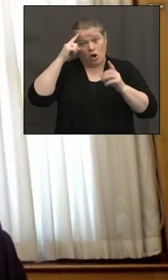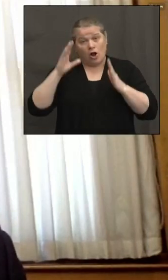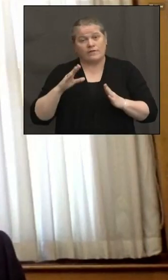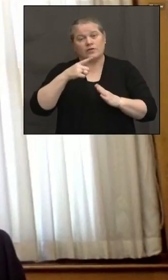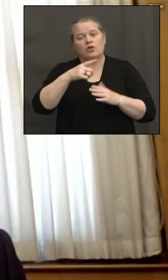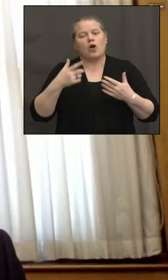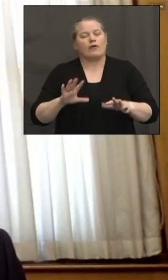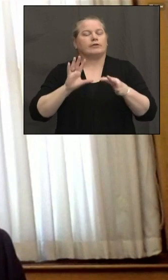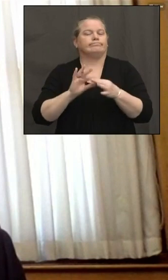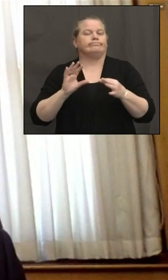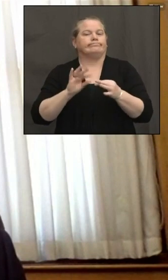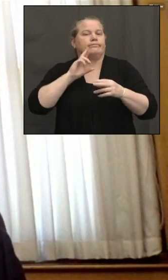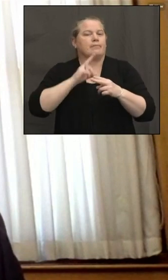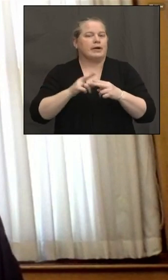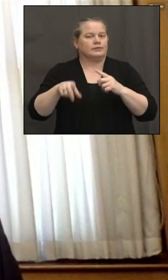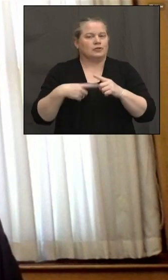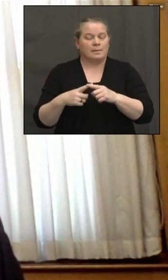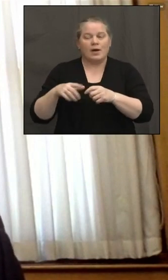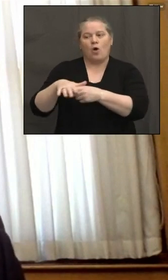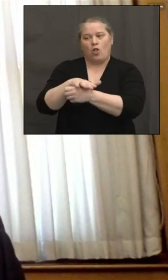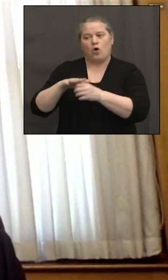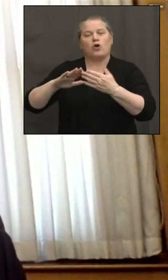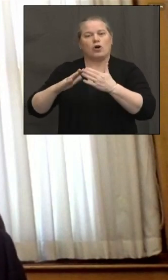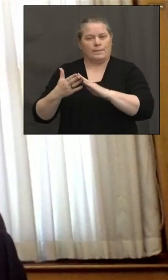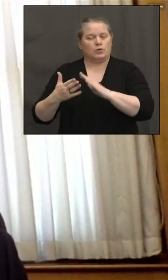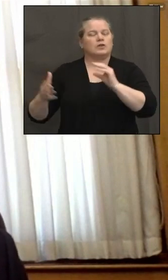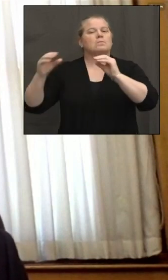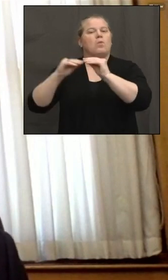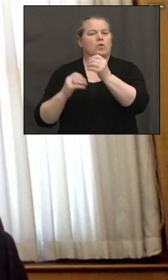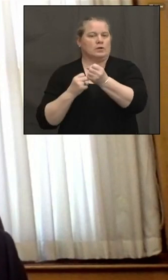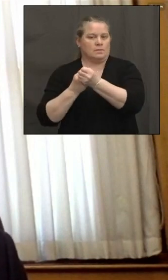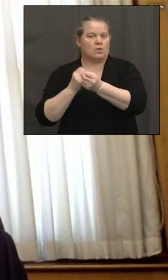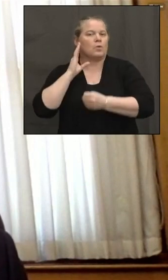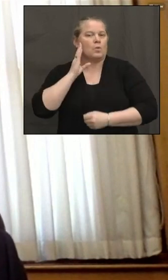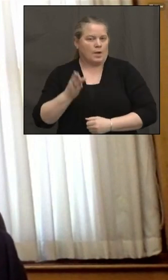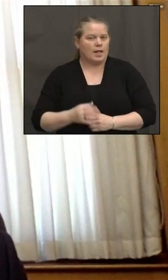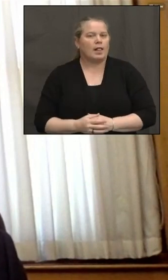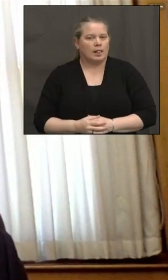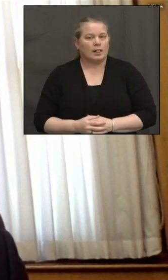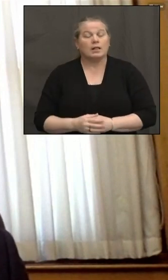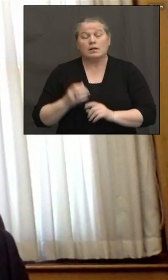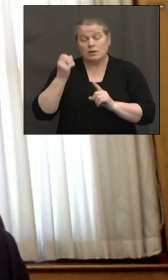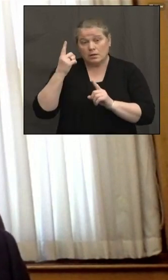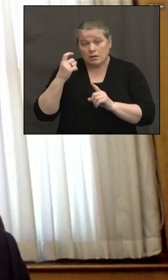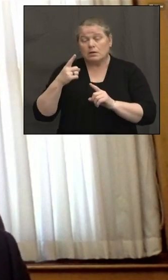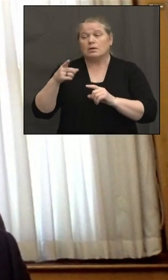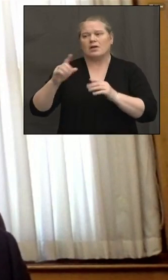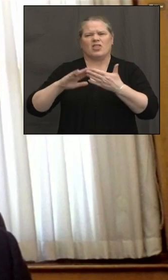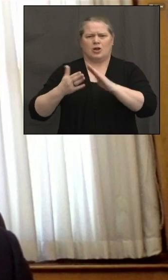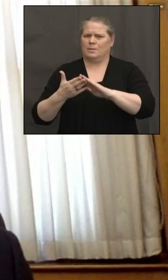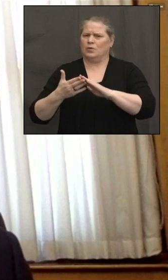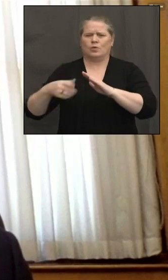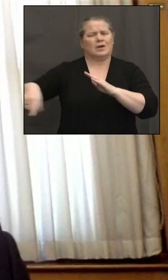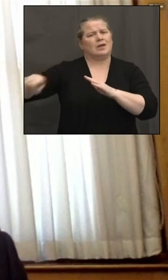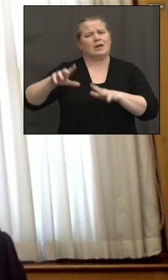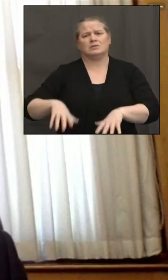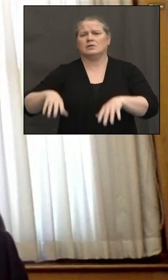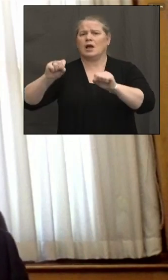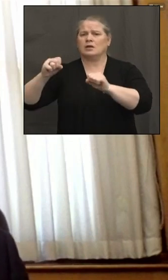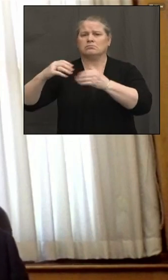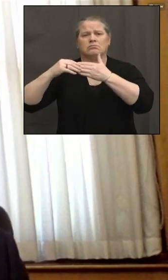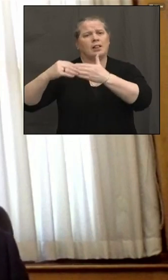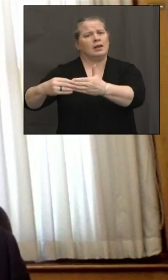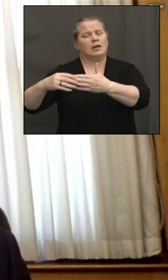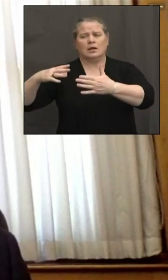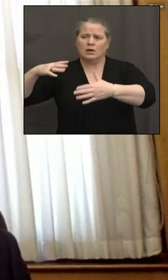local communities that we'll be announcing as well. This is a community-led effort and so many of our communities have already done a fantastic